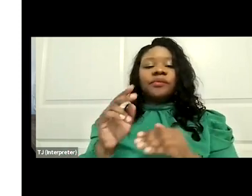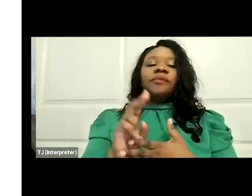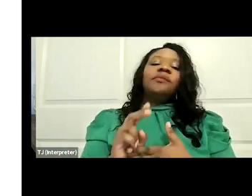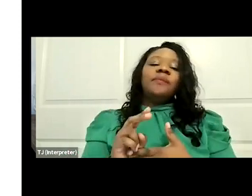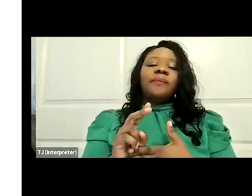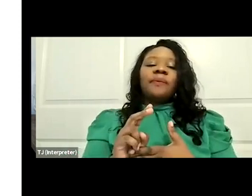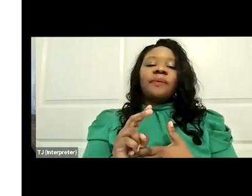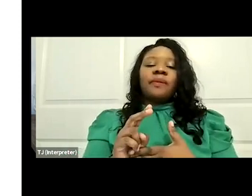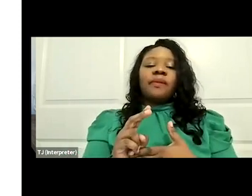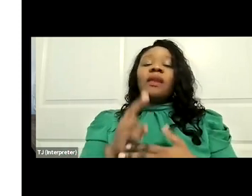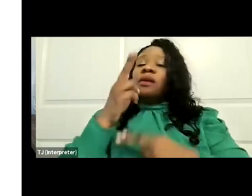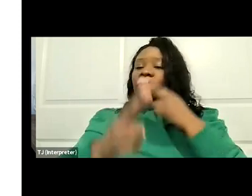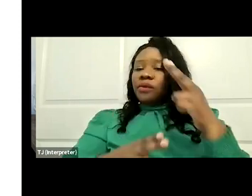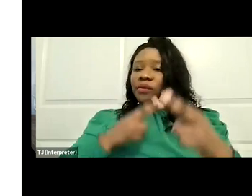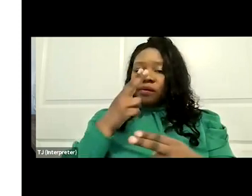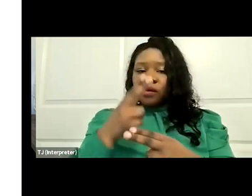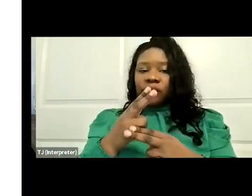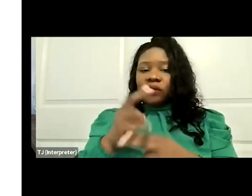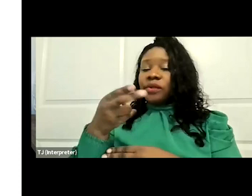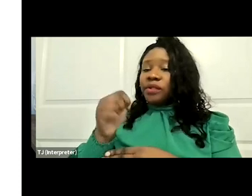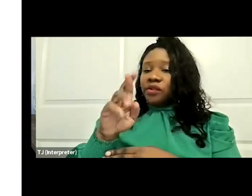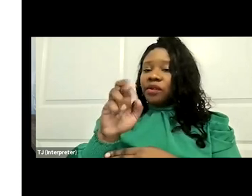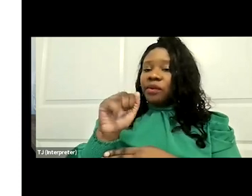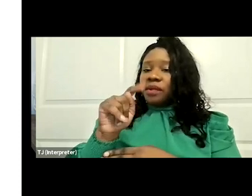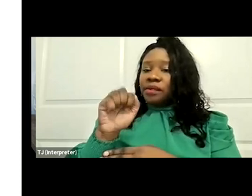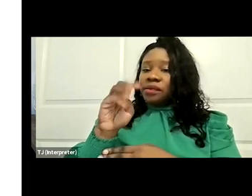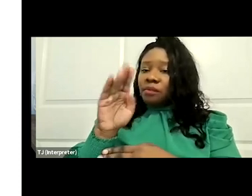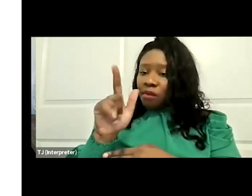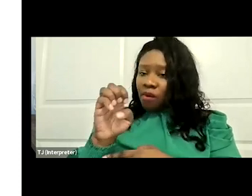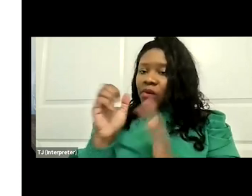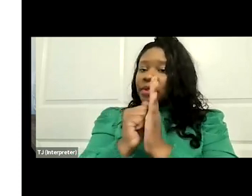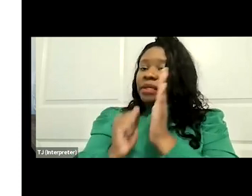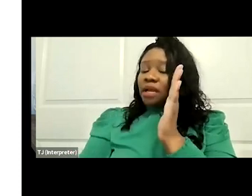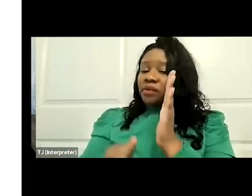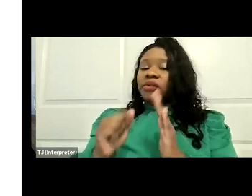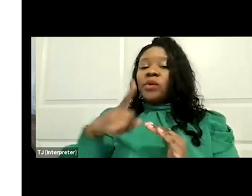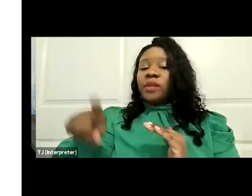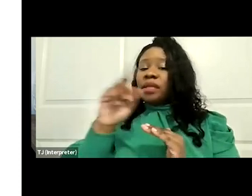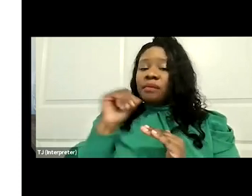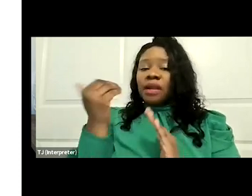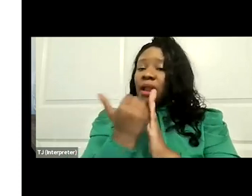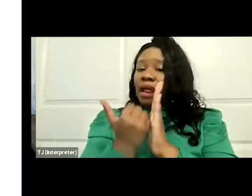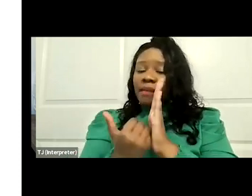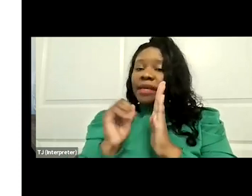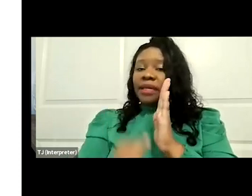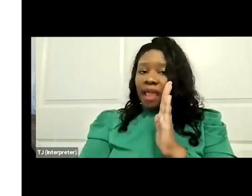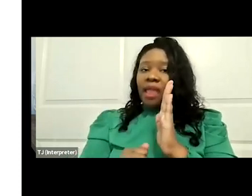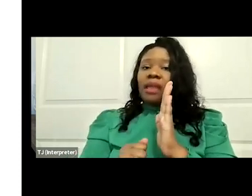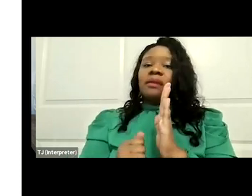looking to reinstate that so non item items can take at least a three hundred dollar